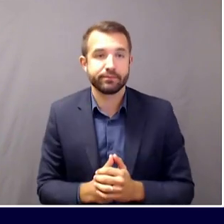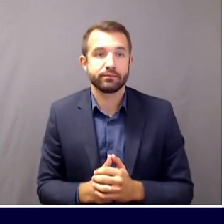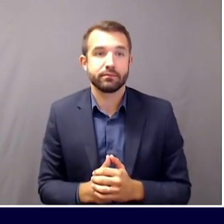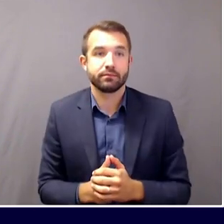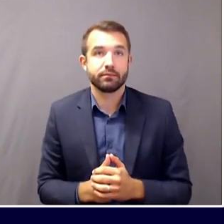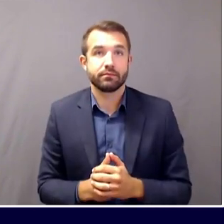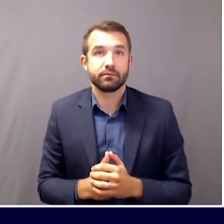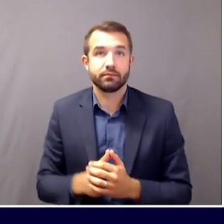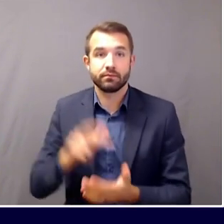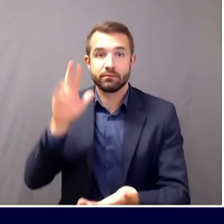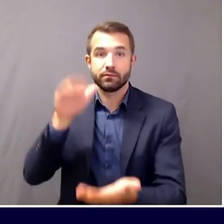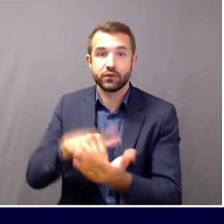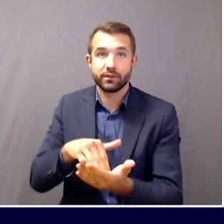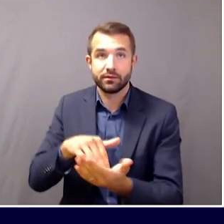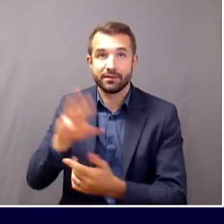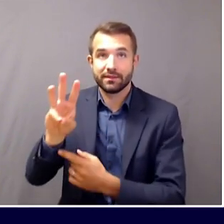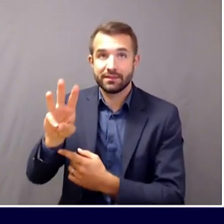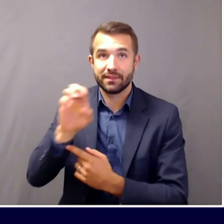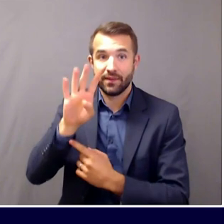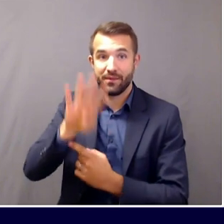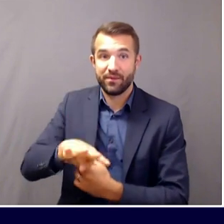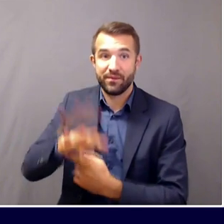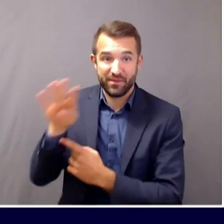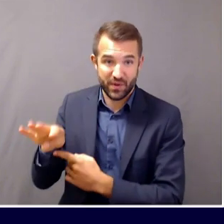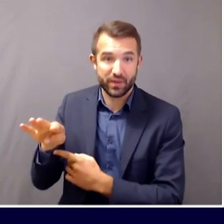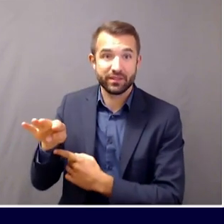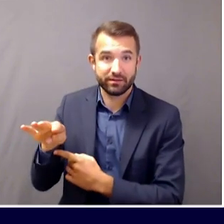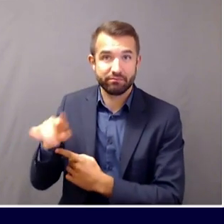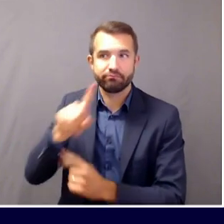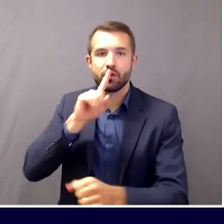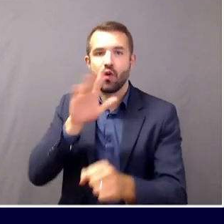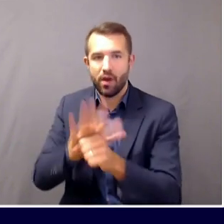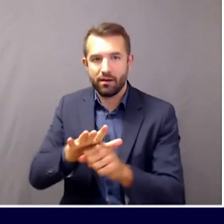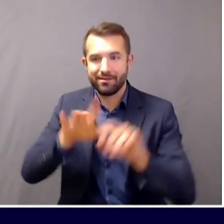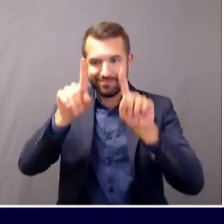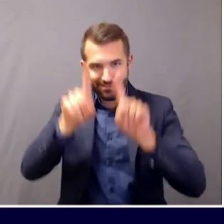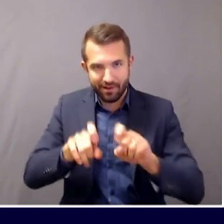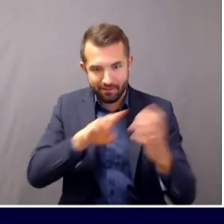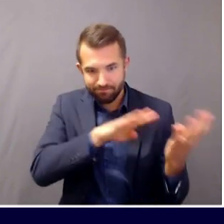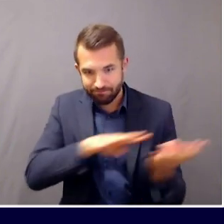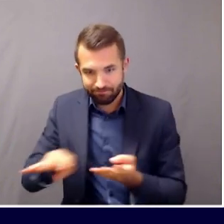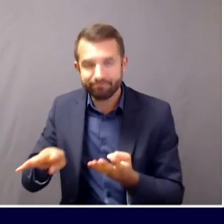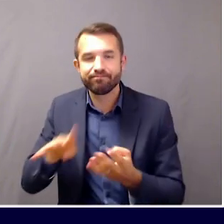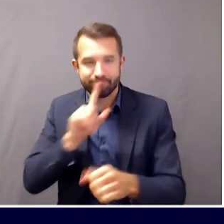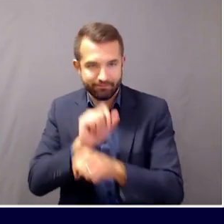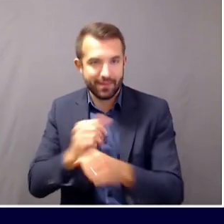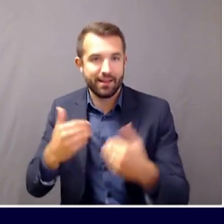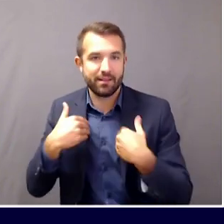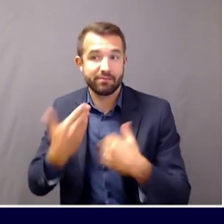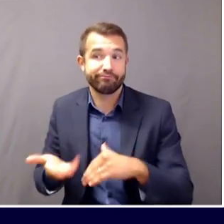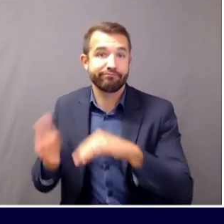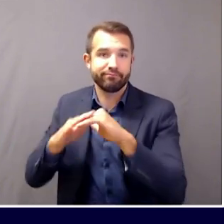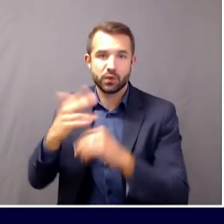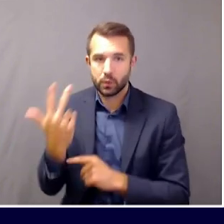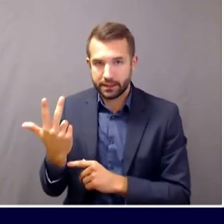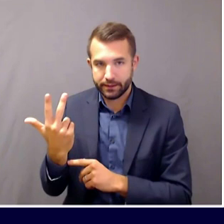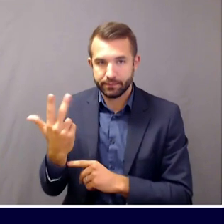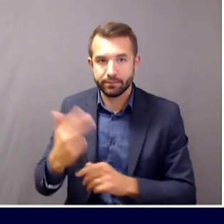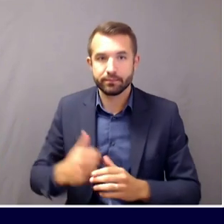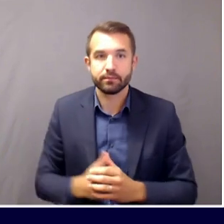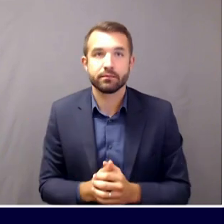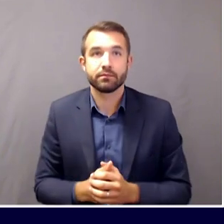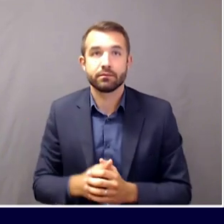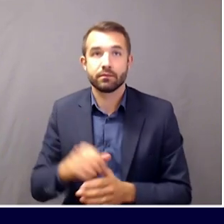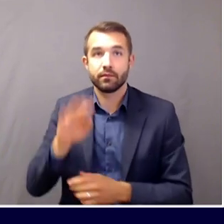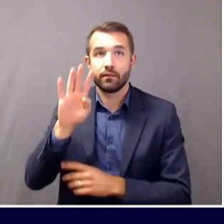,644 are confirmed, an increase of three cases, and 406 are